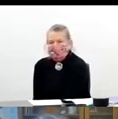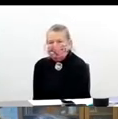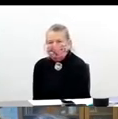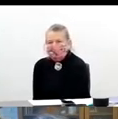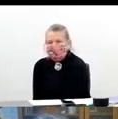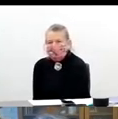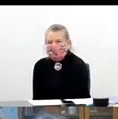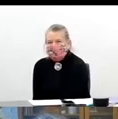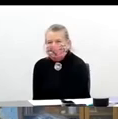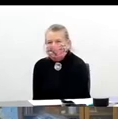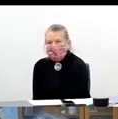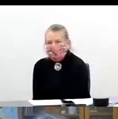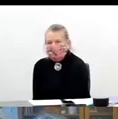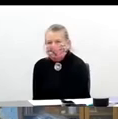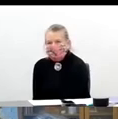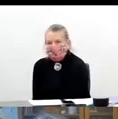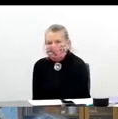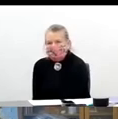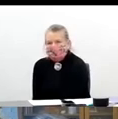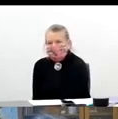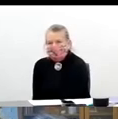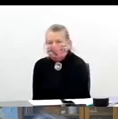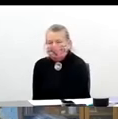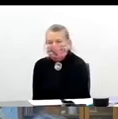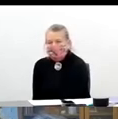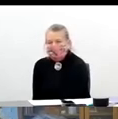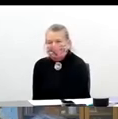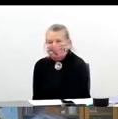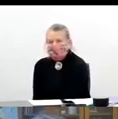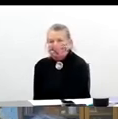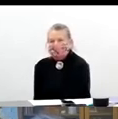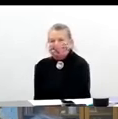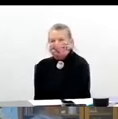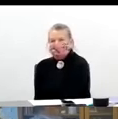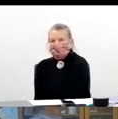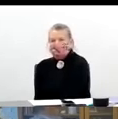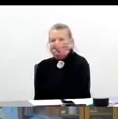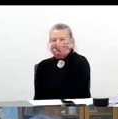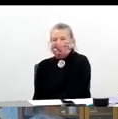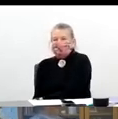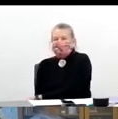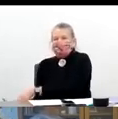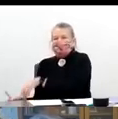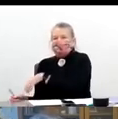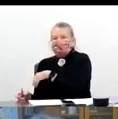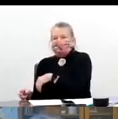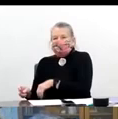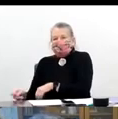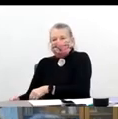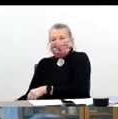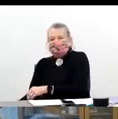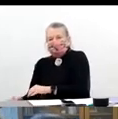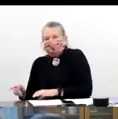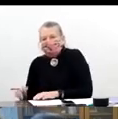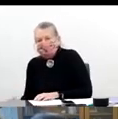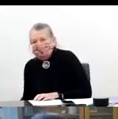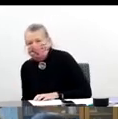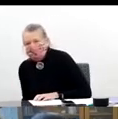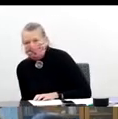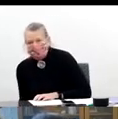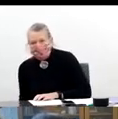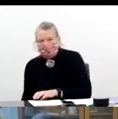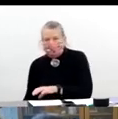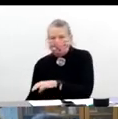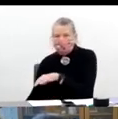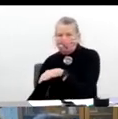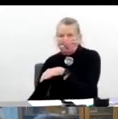unfortunately, because we're 0.56% of the population, uh, we rarely get priorities, uh, and the fact that we're doing a little better